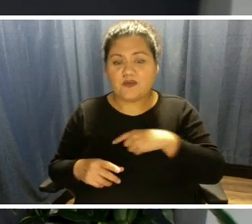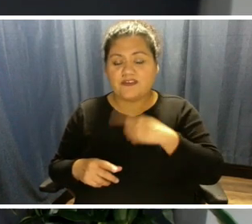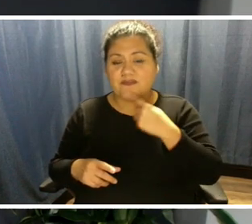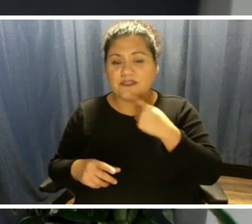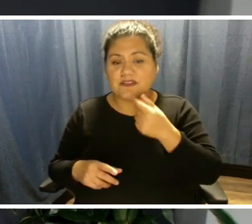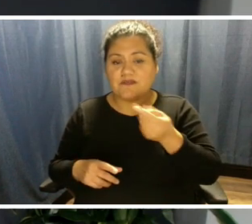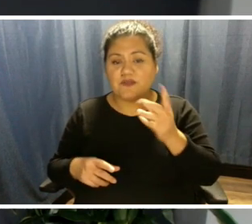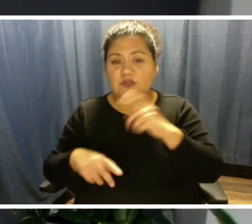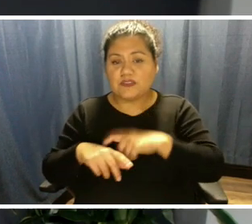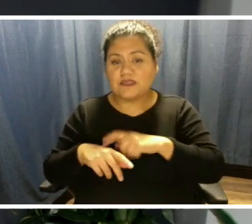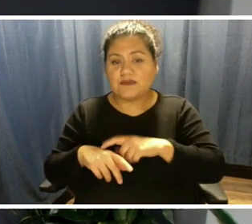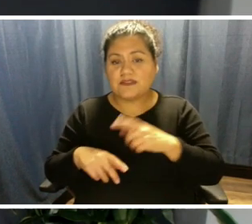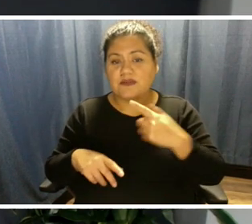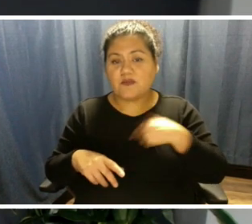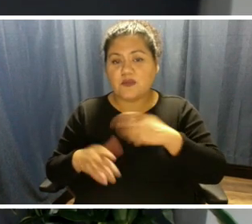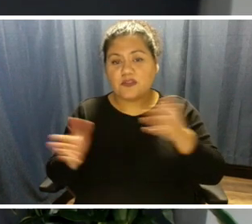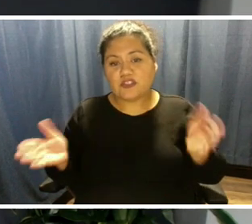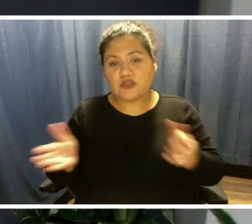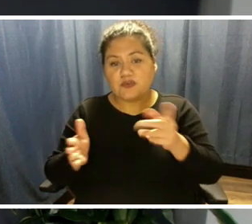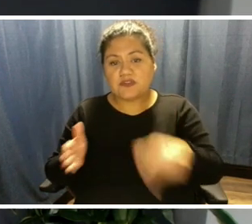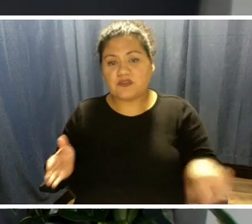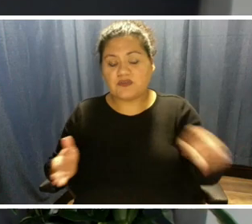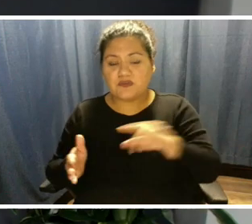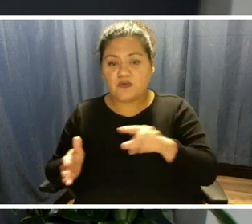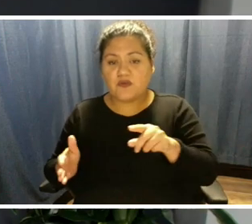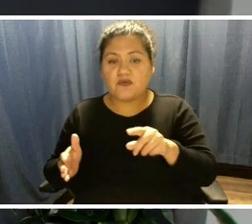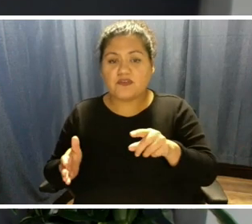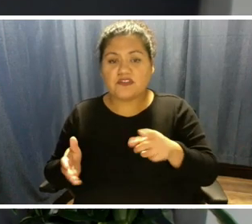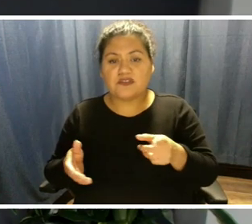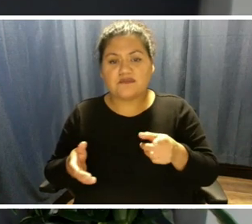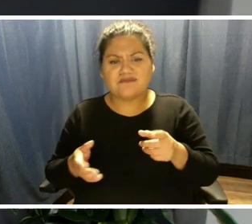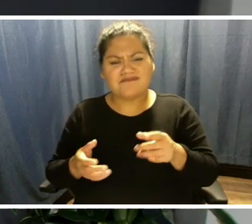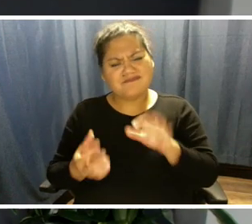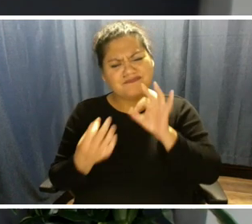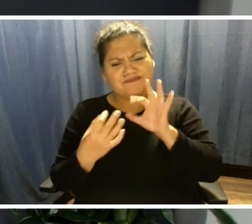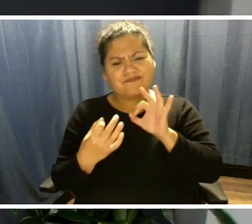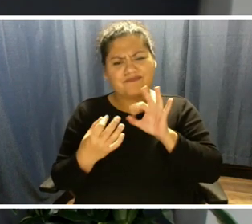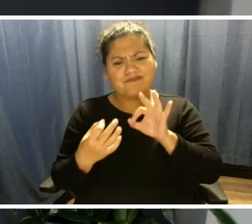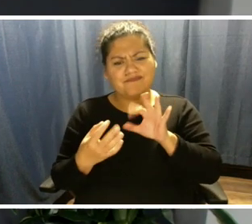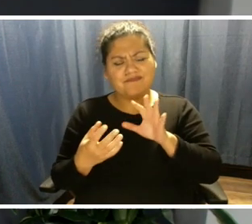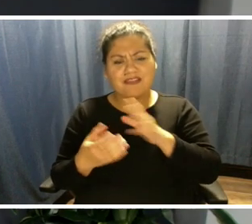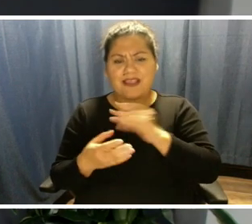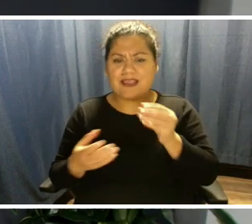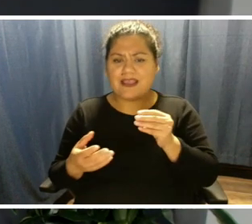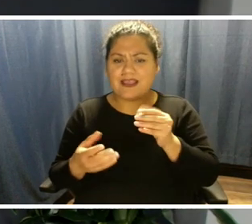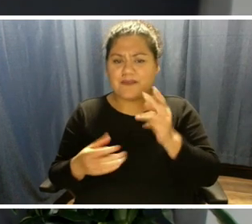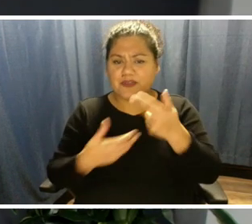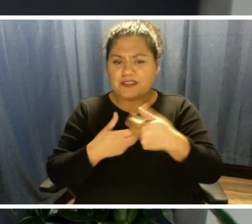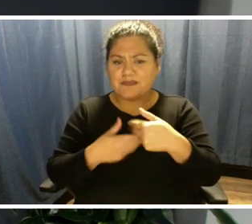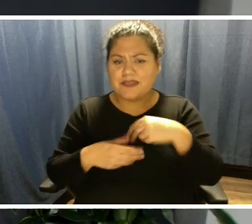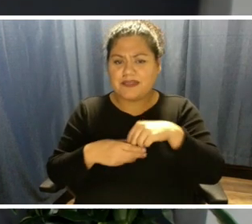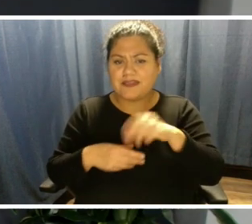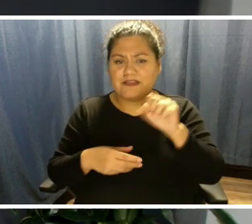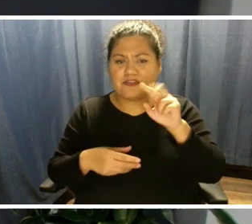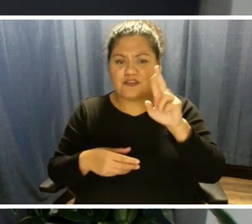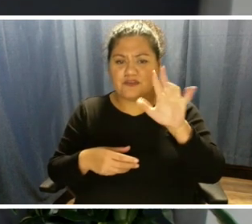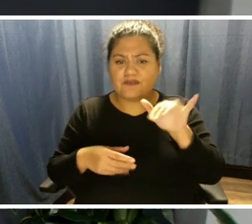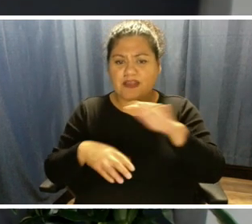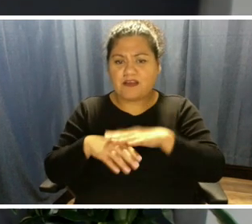that we want to encourage you to give us your feedback and participate in the survey that we have on our website,